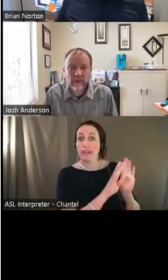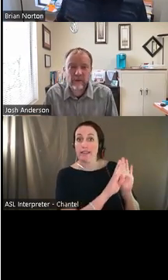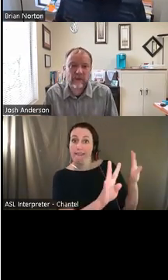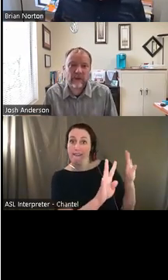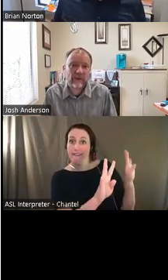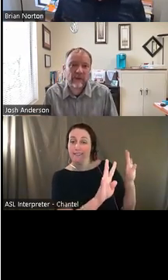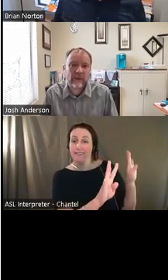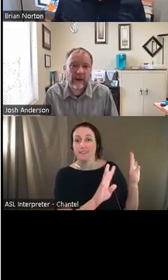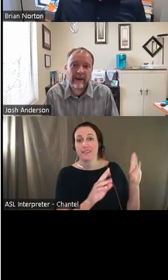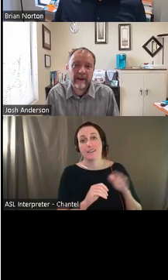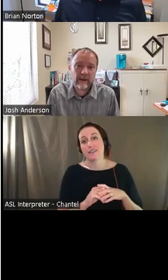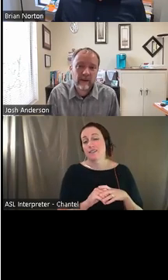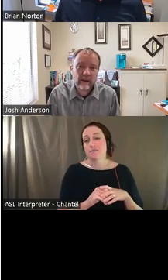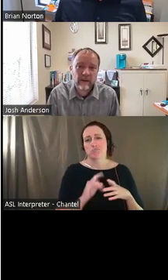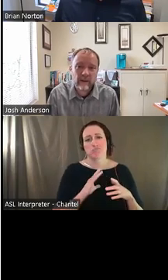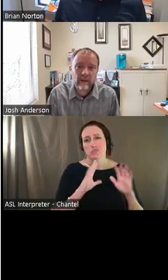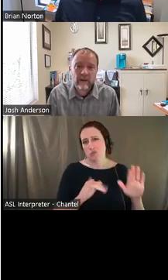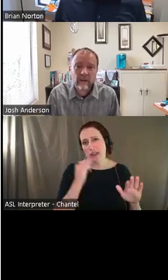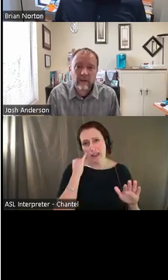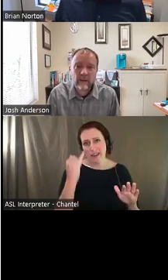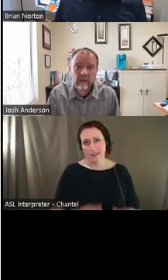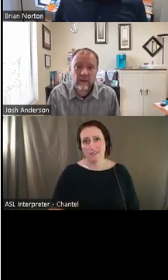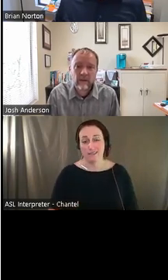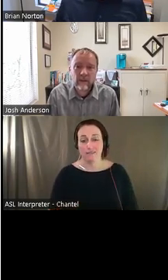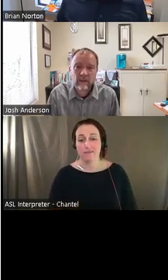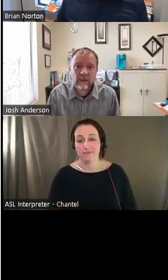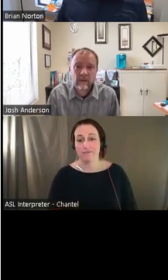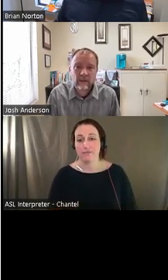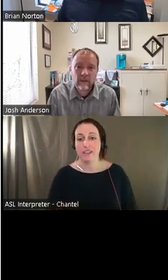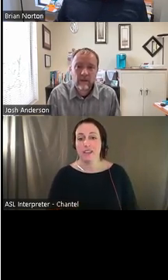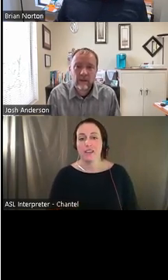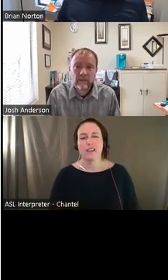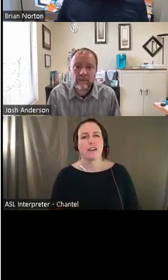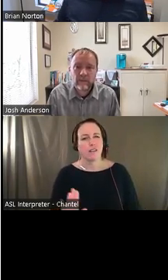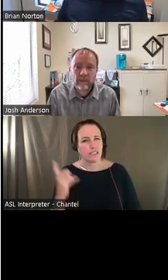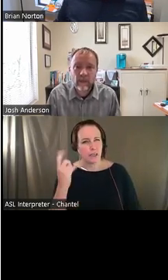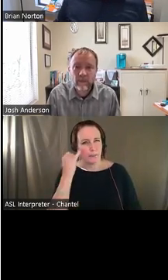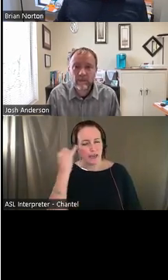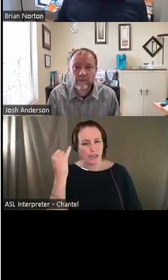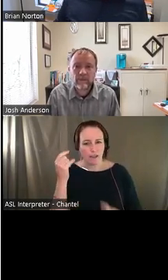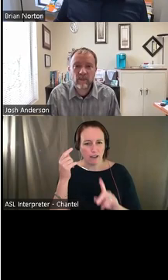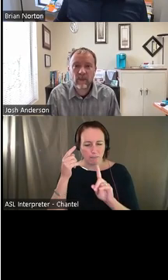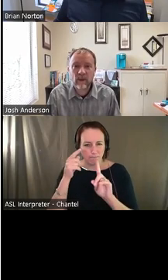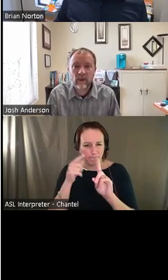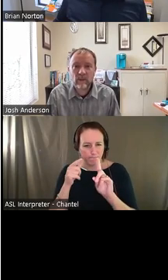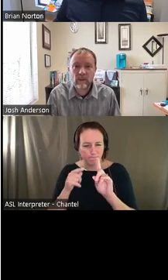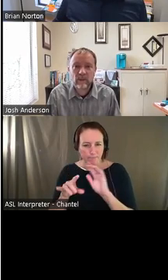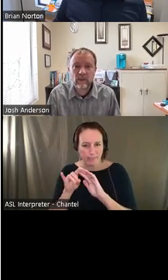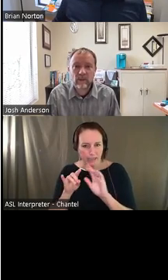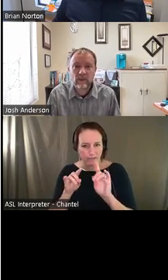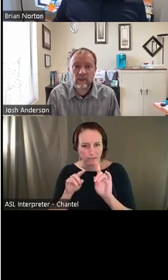actual cash register there. So great idea. Yep. I love the one, the, um, where was it? Do, do, do, do.